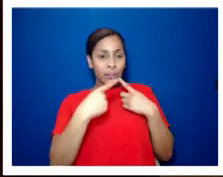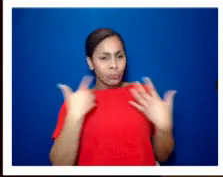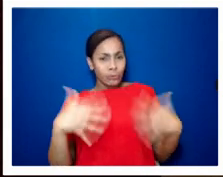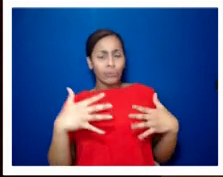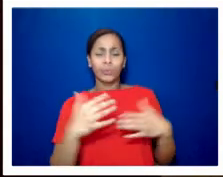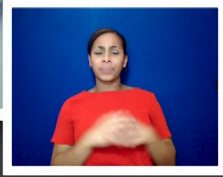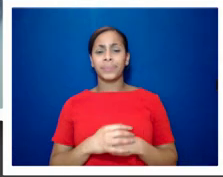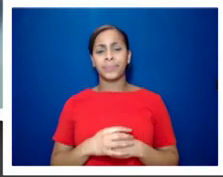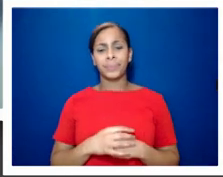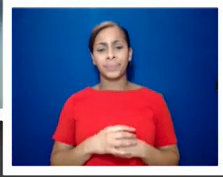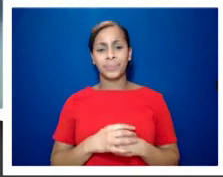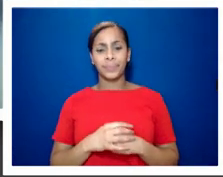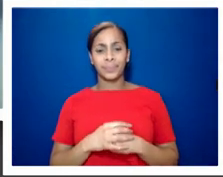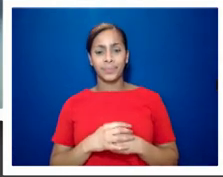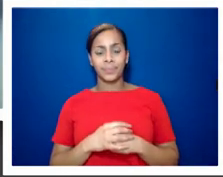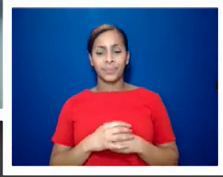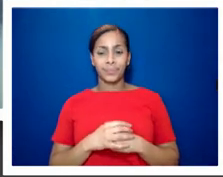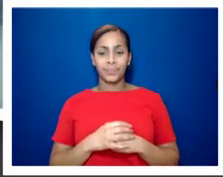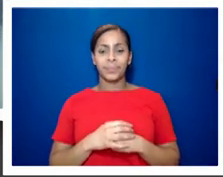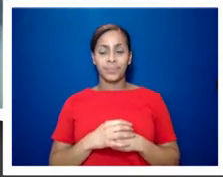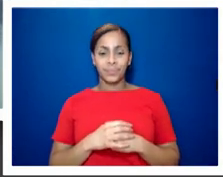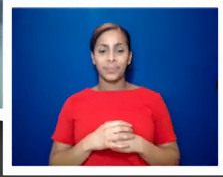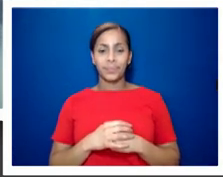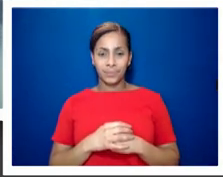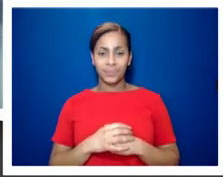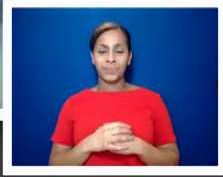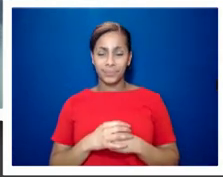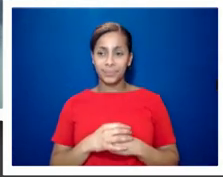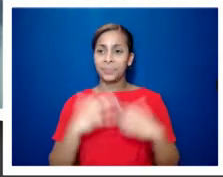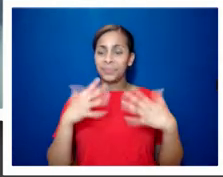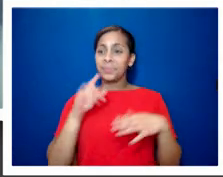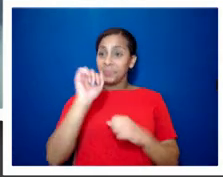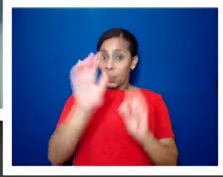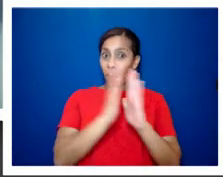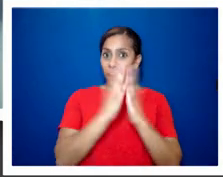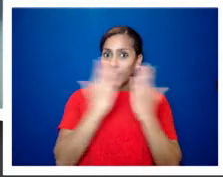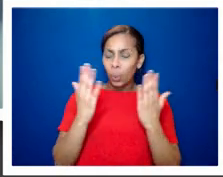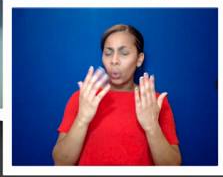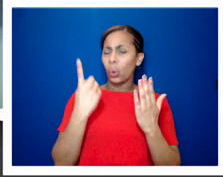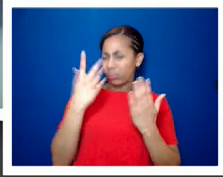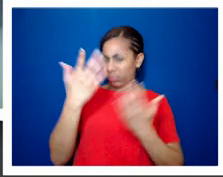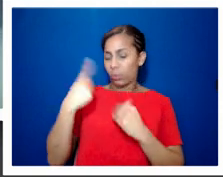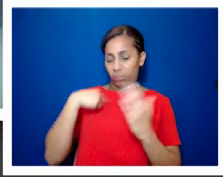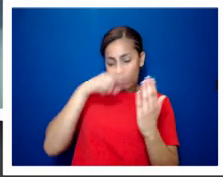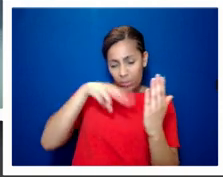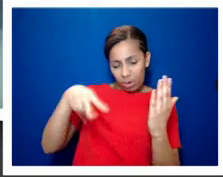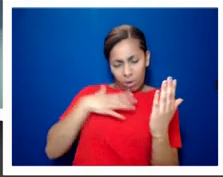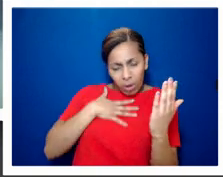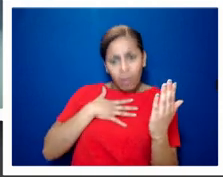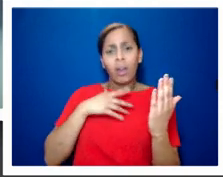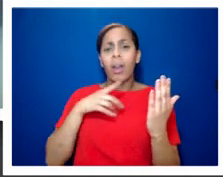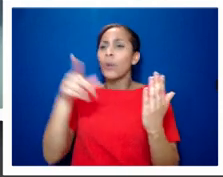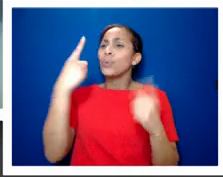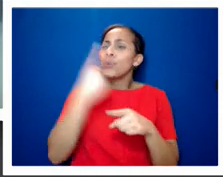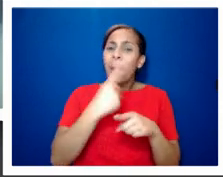yeah i think one of the things that i really enjoyed about the book was how um you talk about these different different groups who were